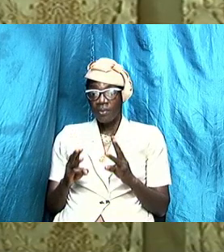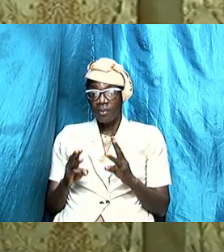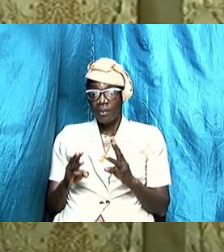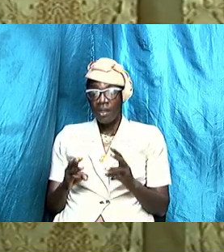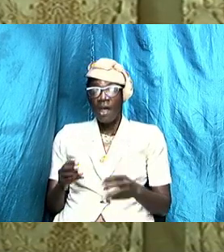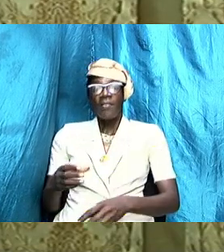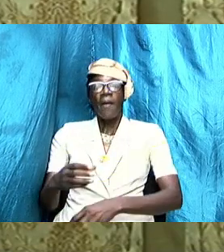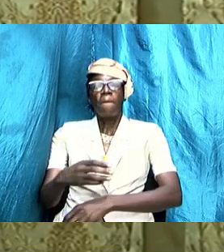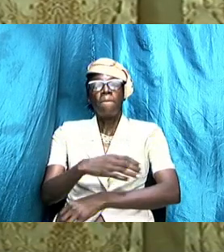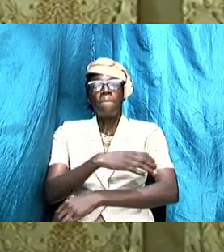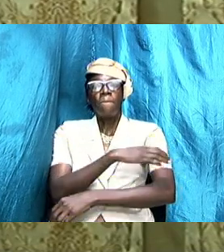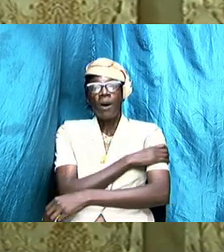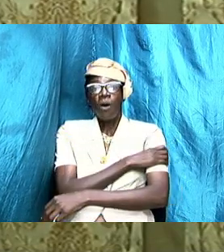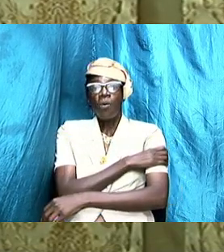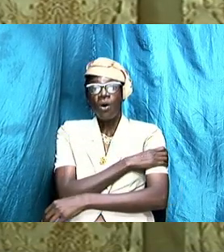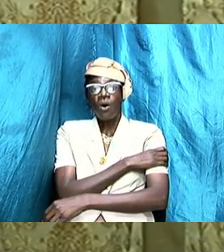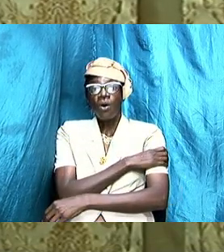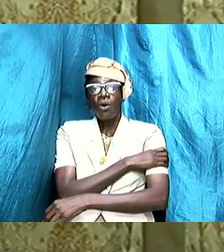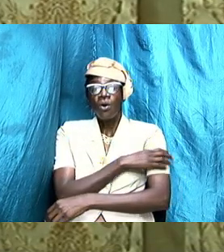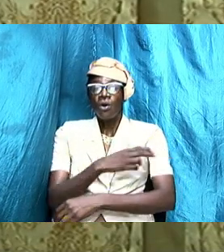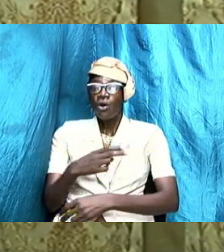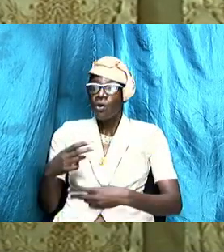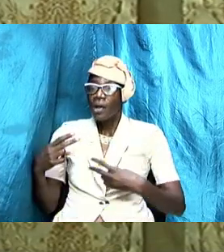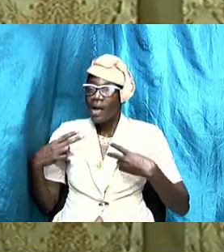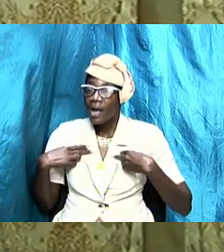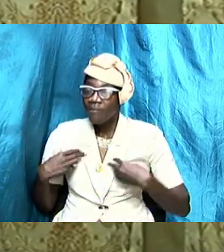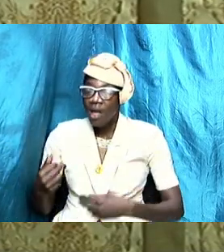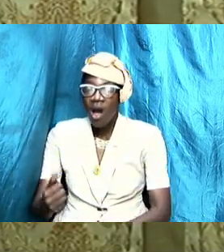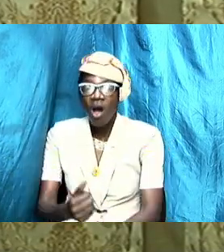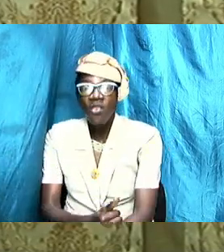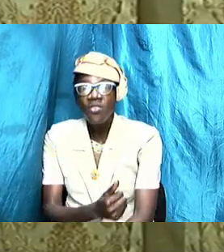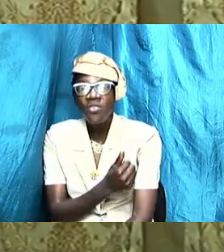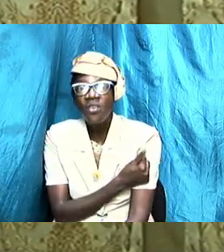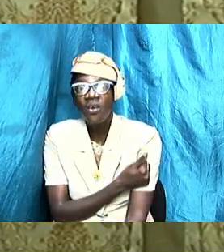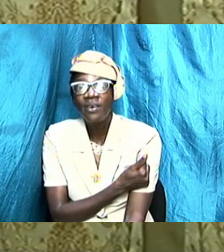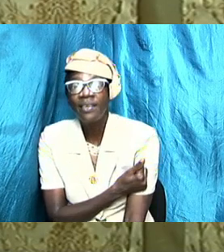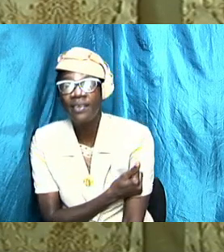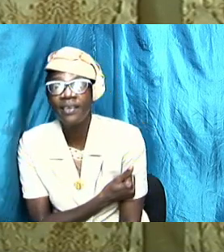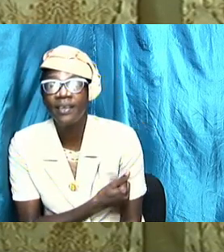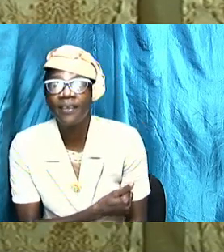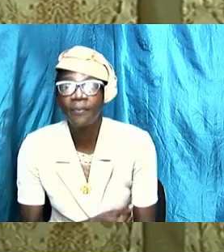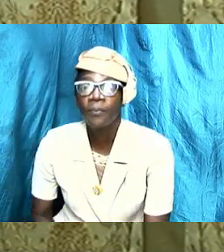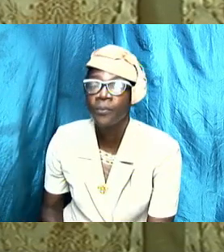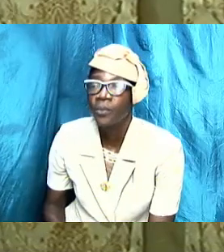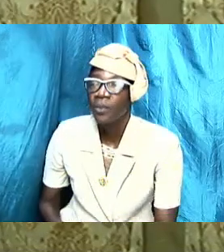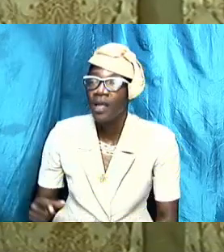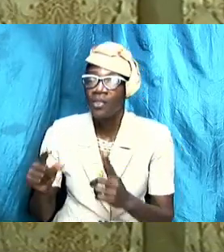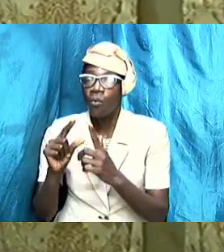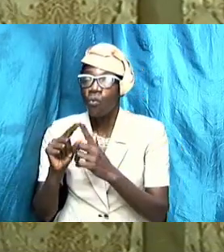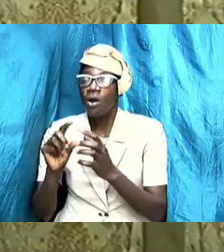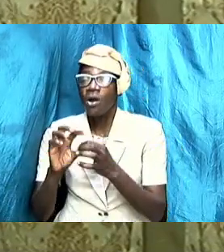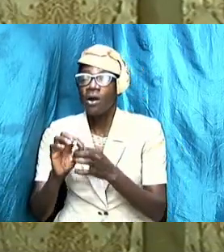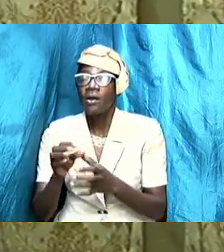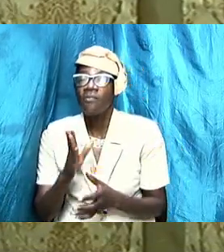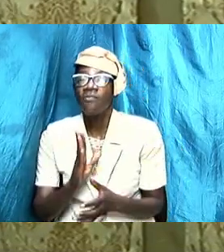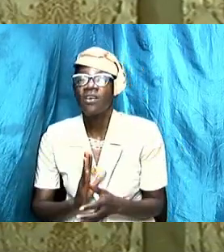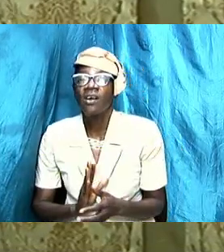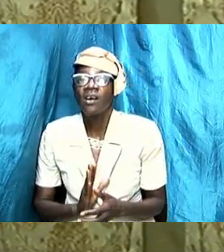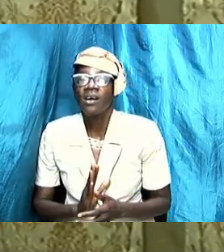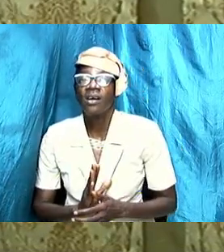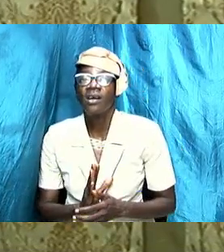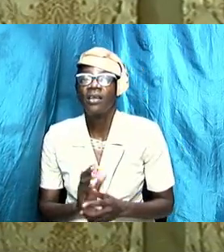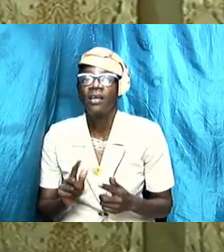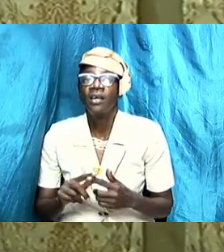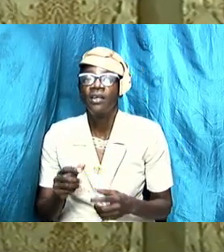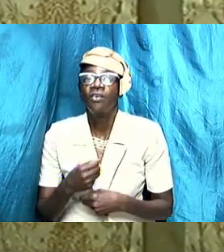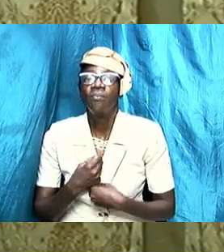power we have the authority and we have the word of God to